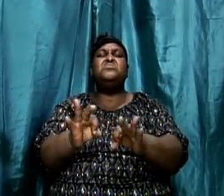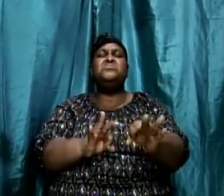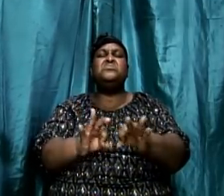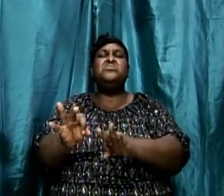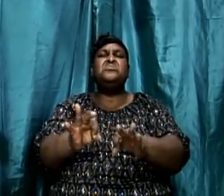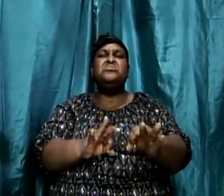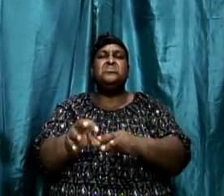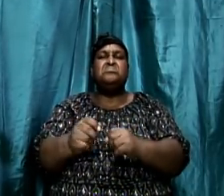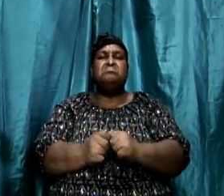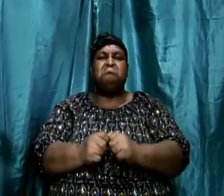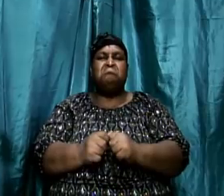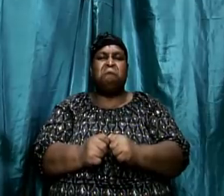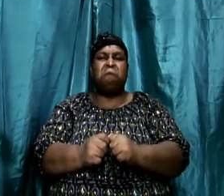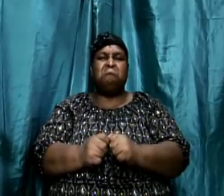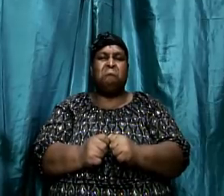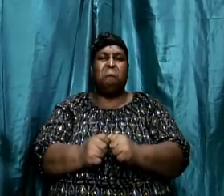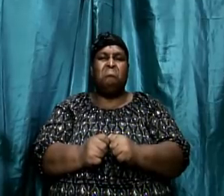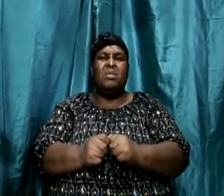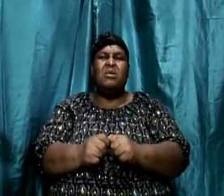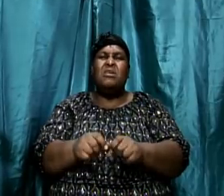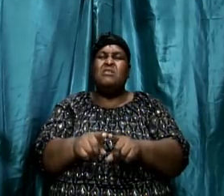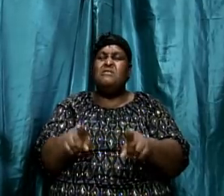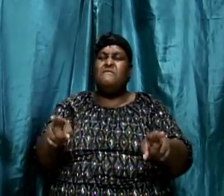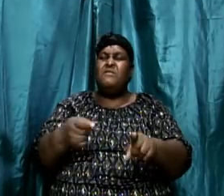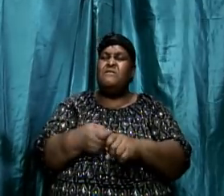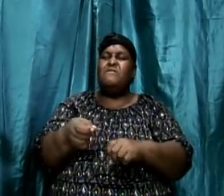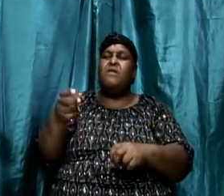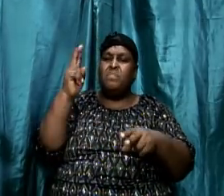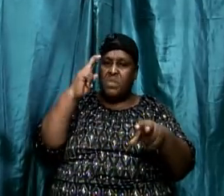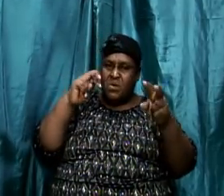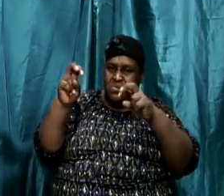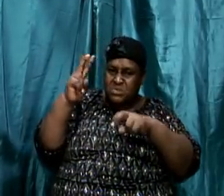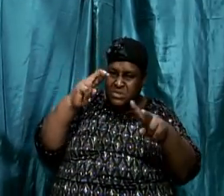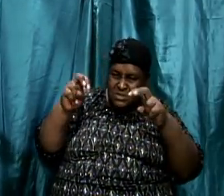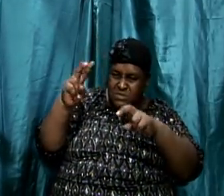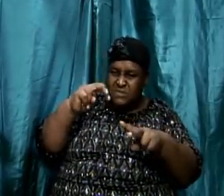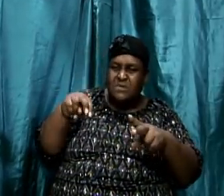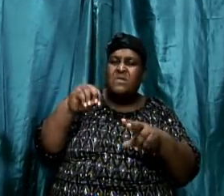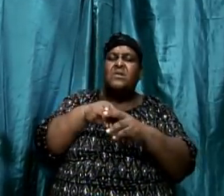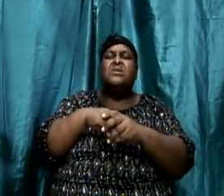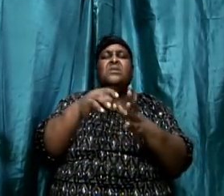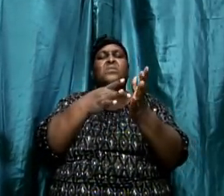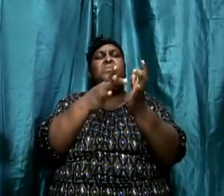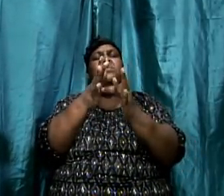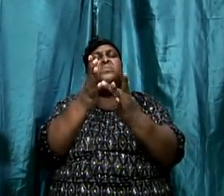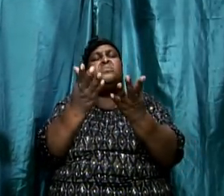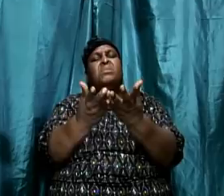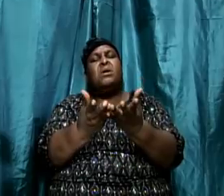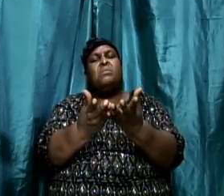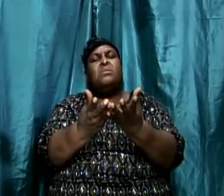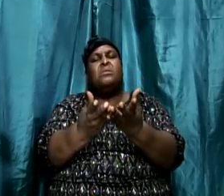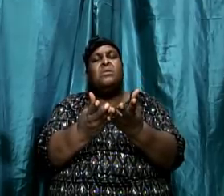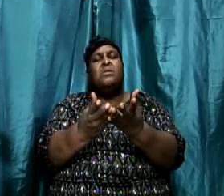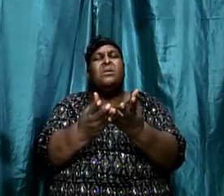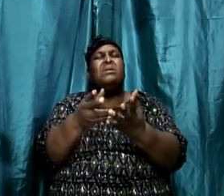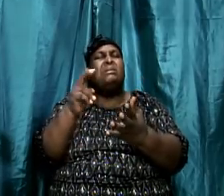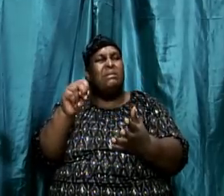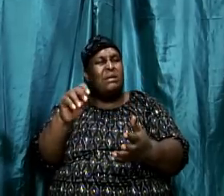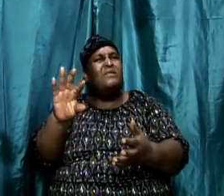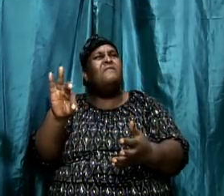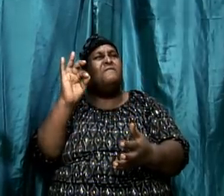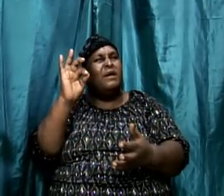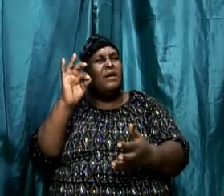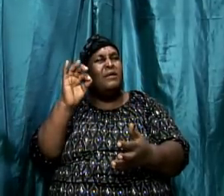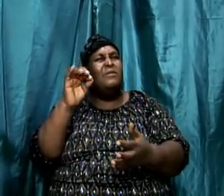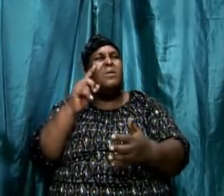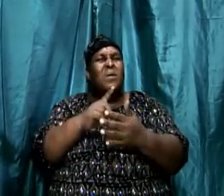So the powerful fact that we observe what we are seeing in the scripture, we need to find out what exactly we